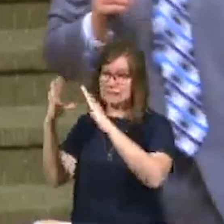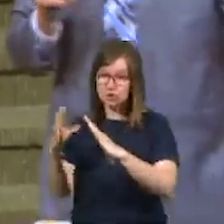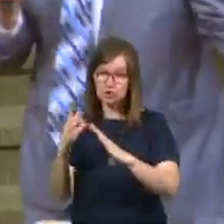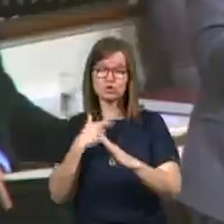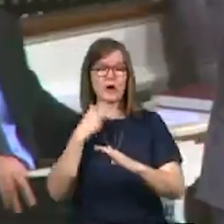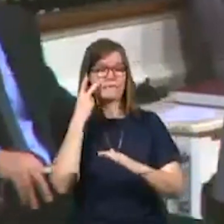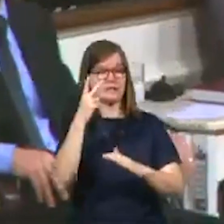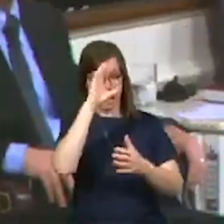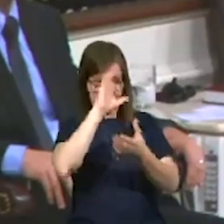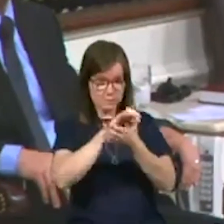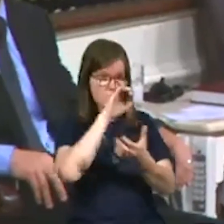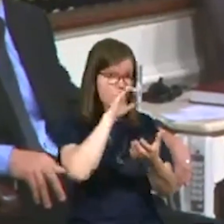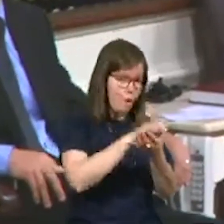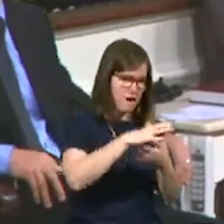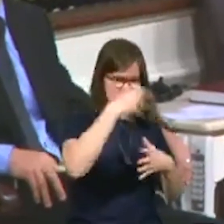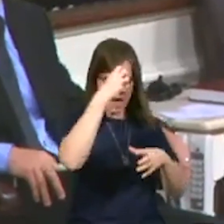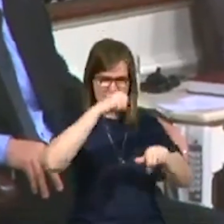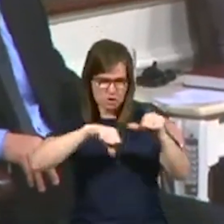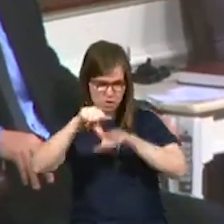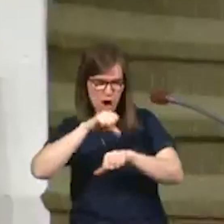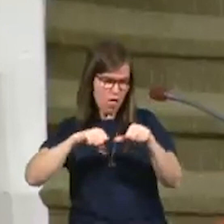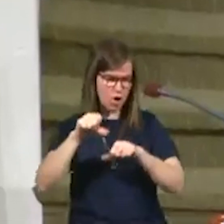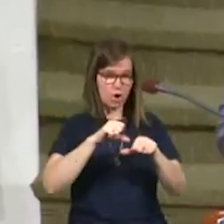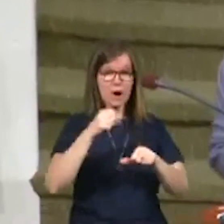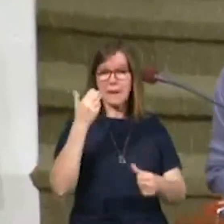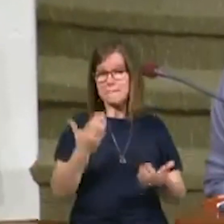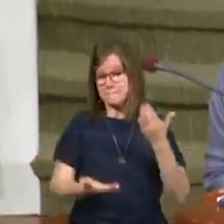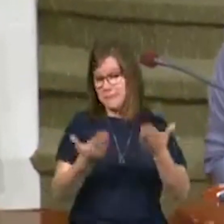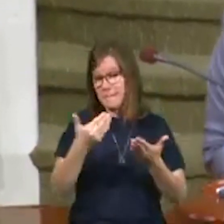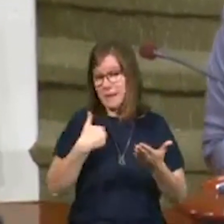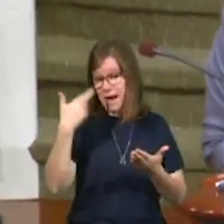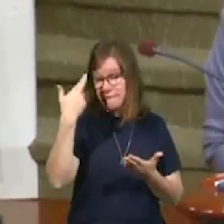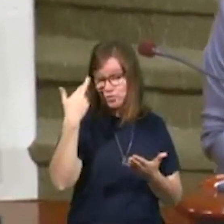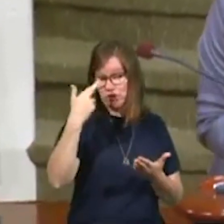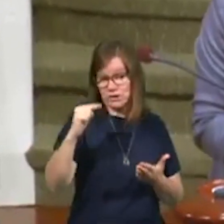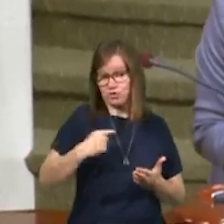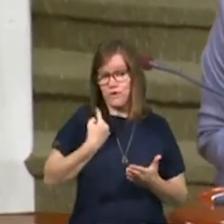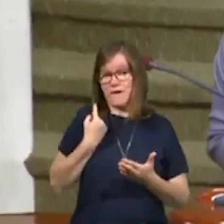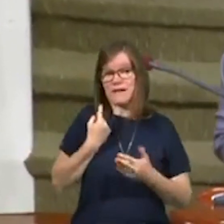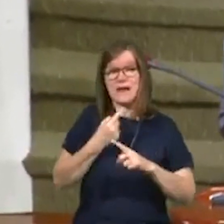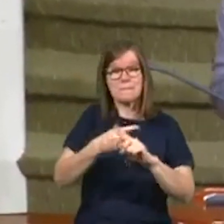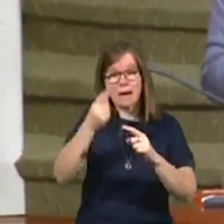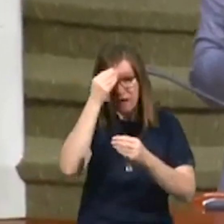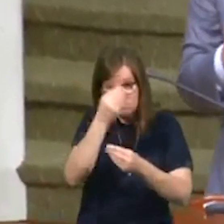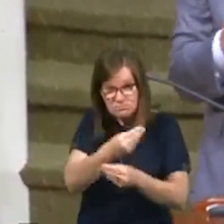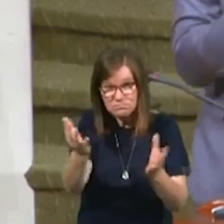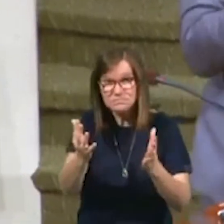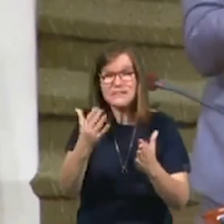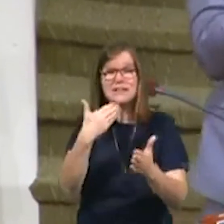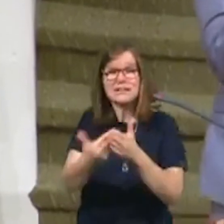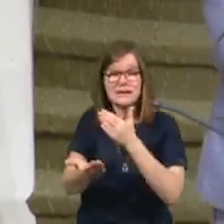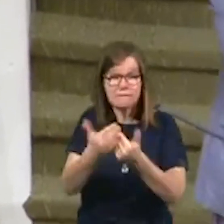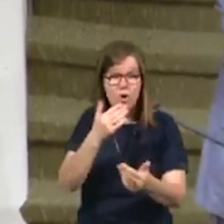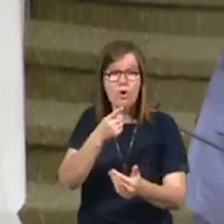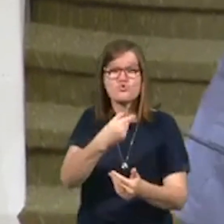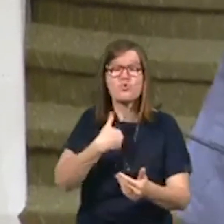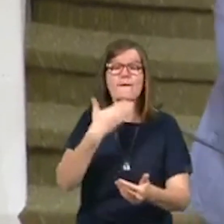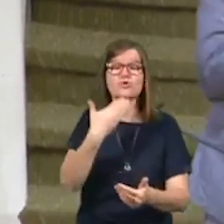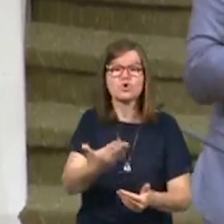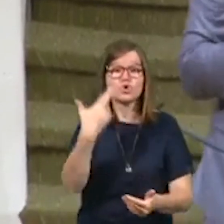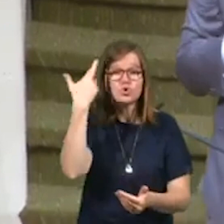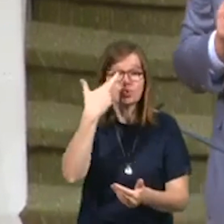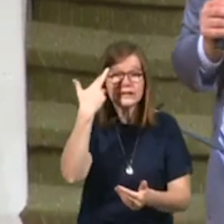husbands and wives get mad at each other, and maybe they had reason to be offended, but my friend, even when you have good